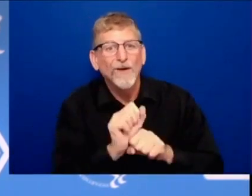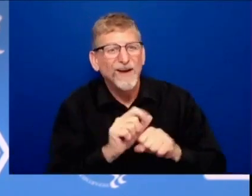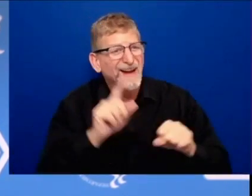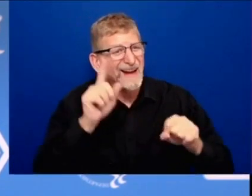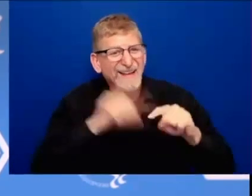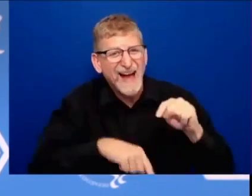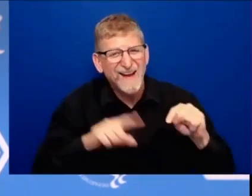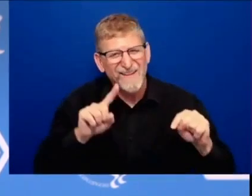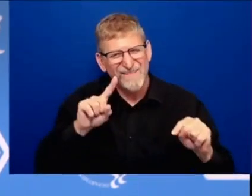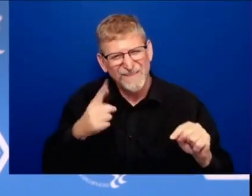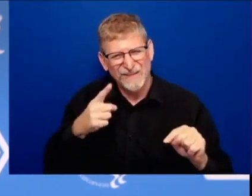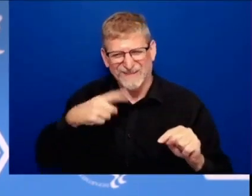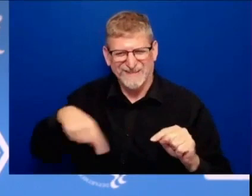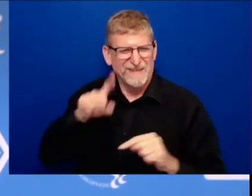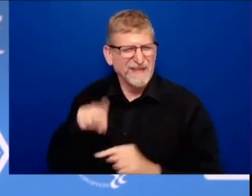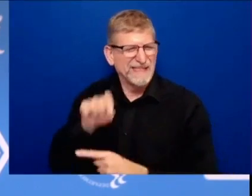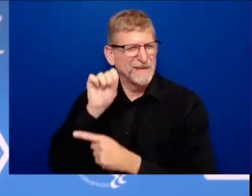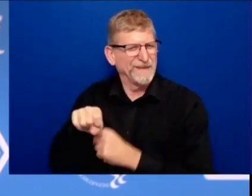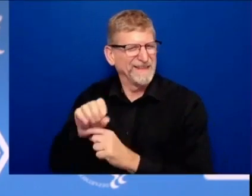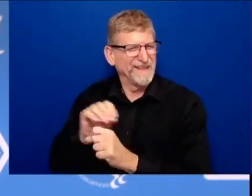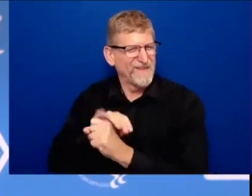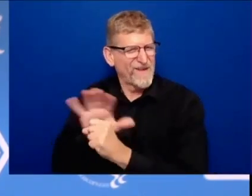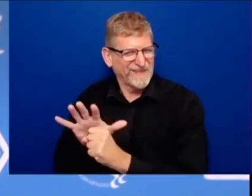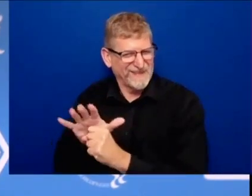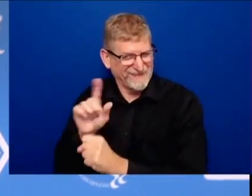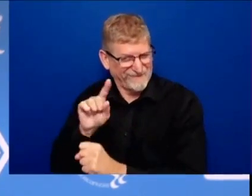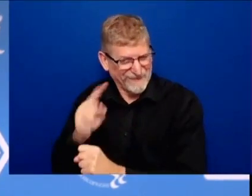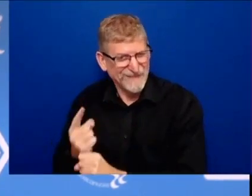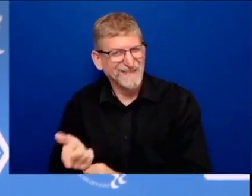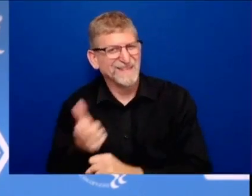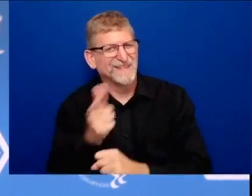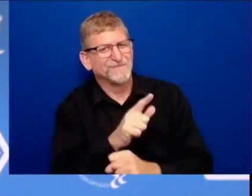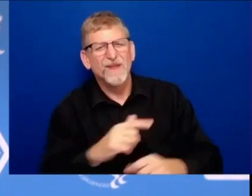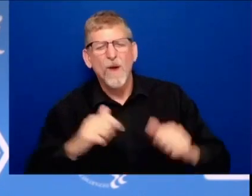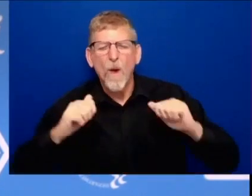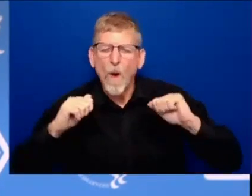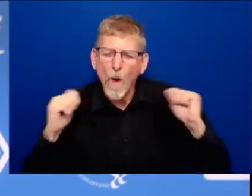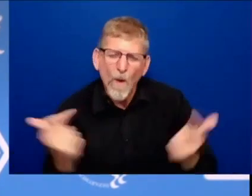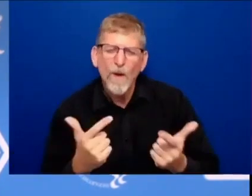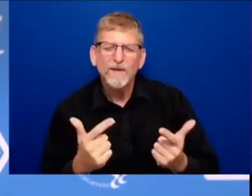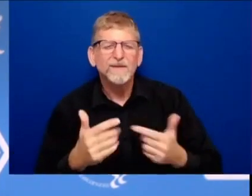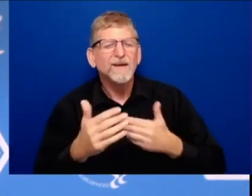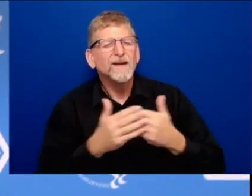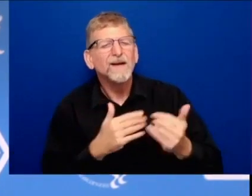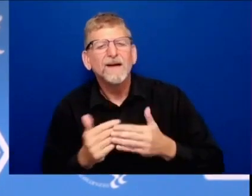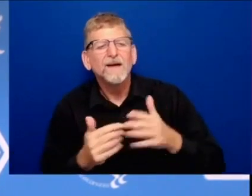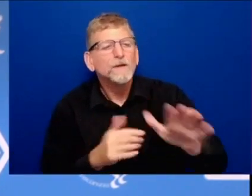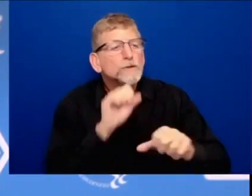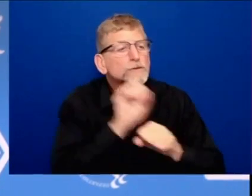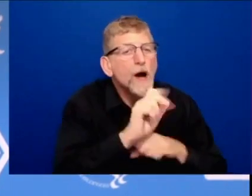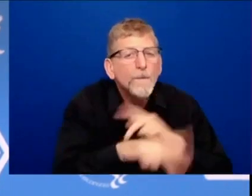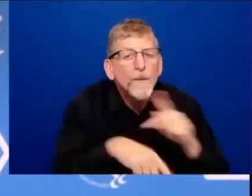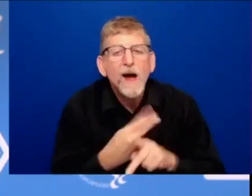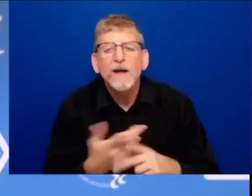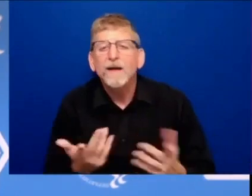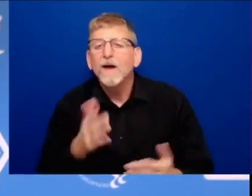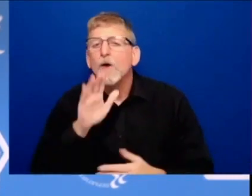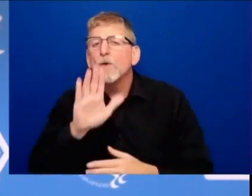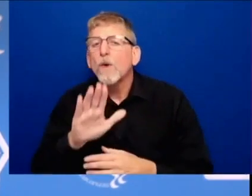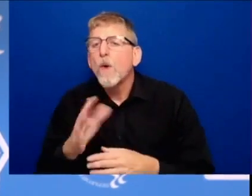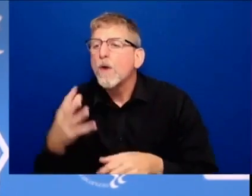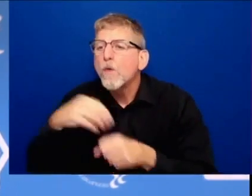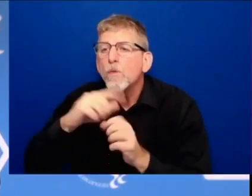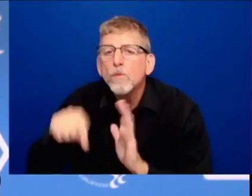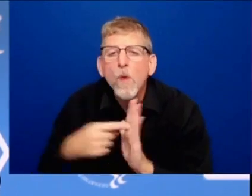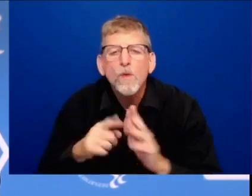from moody's on wall street to the whole range of other think tanks indicates that if we do this